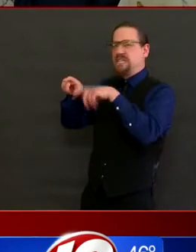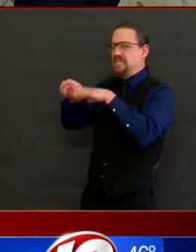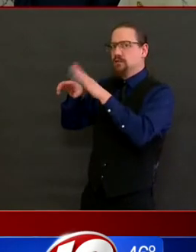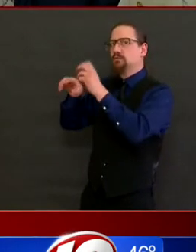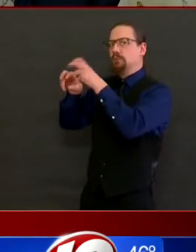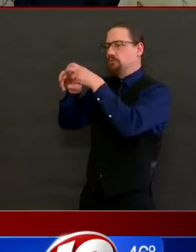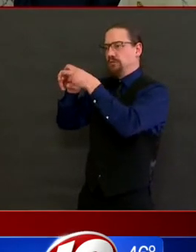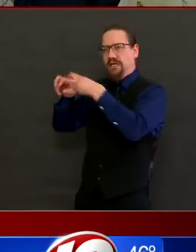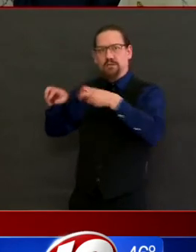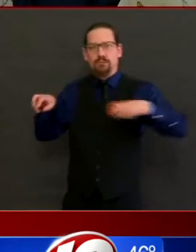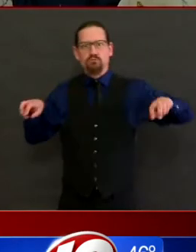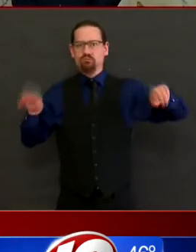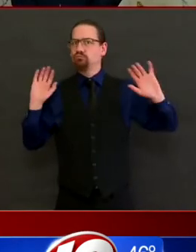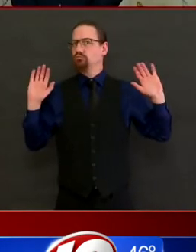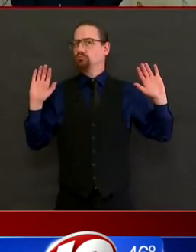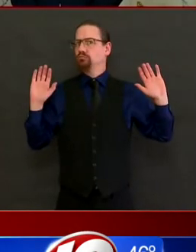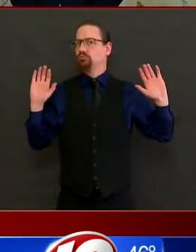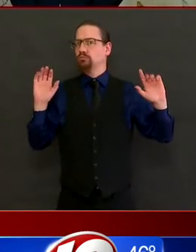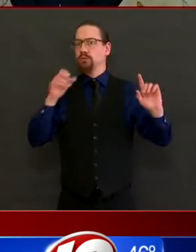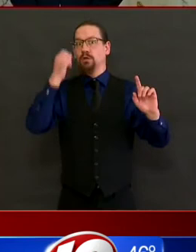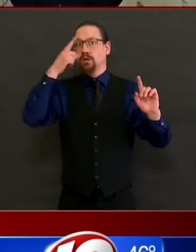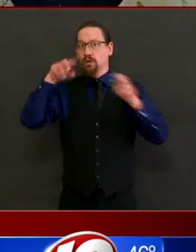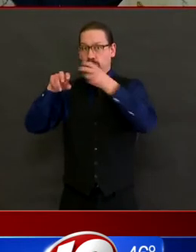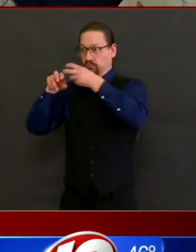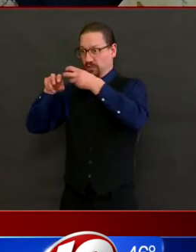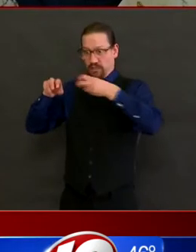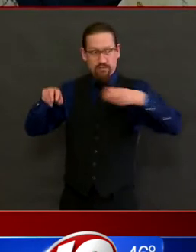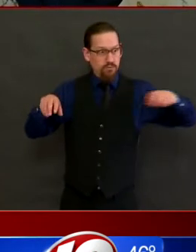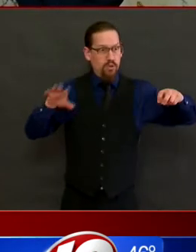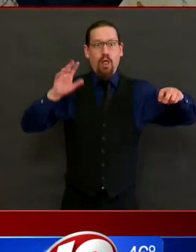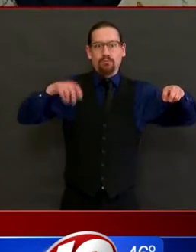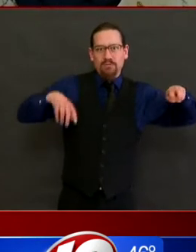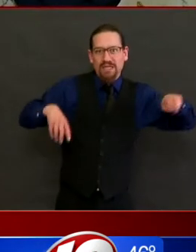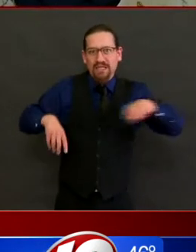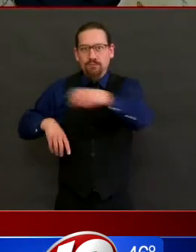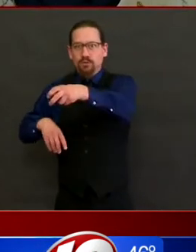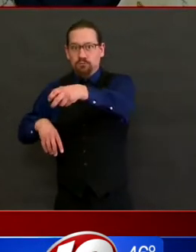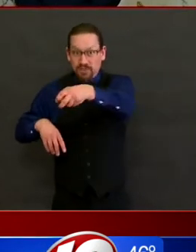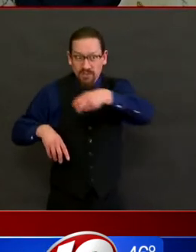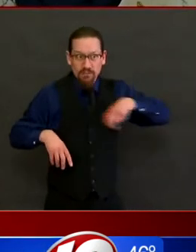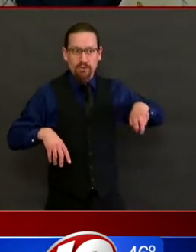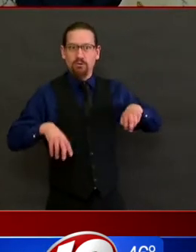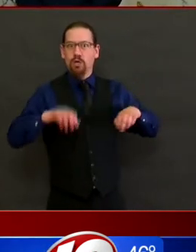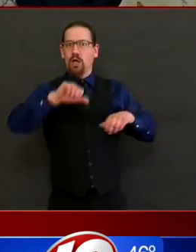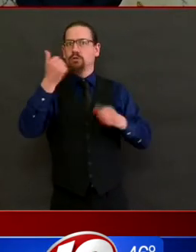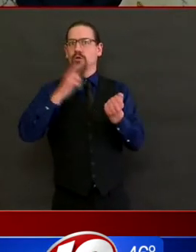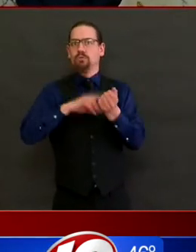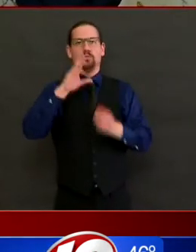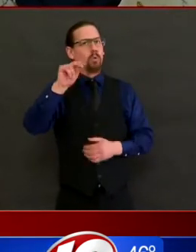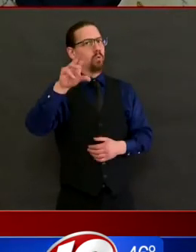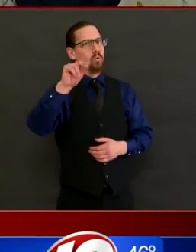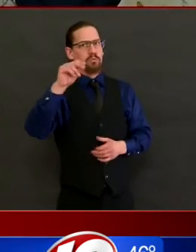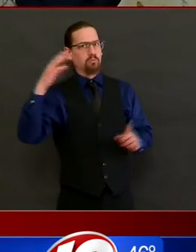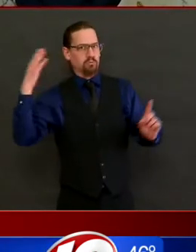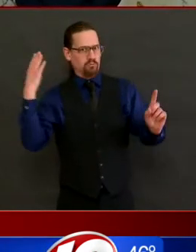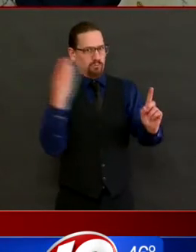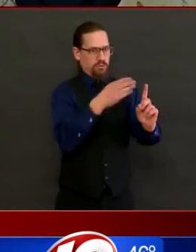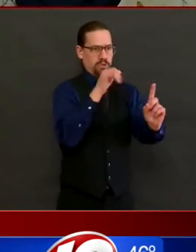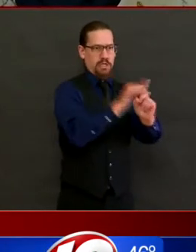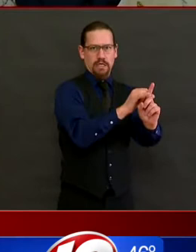continue to receive the care they need. Any resident in a nursing home now